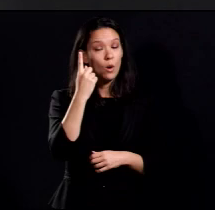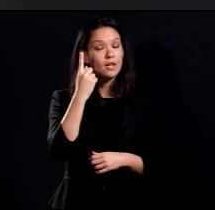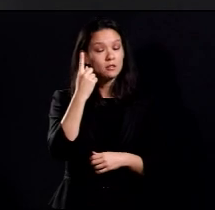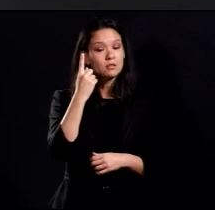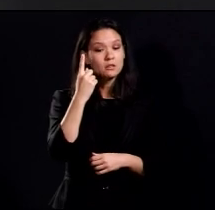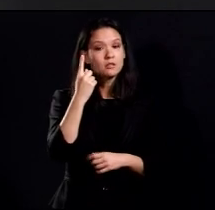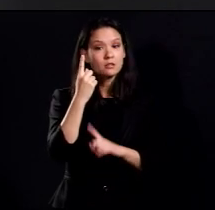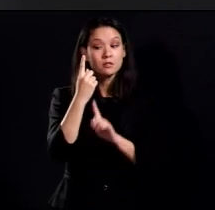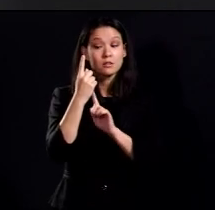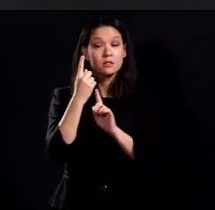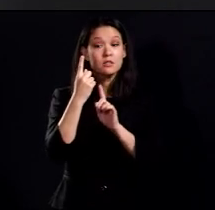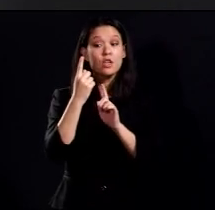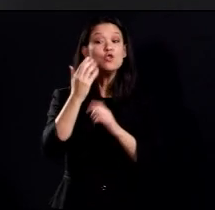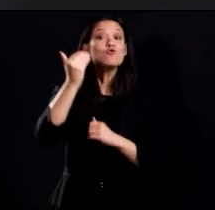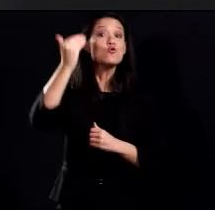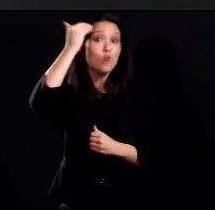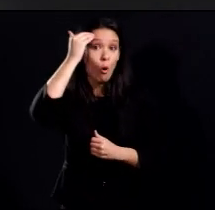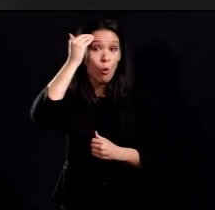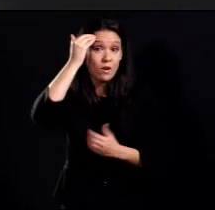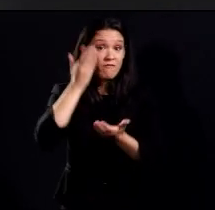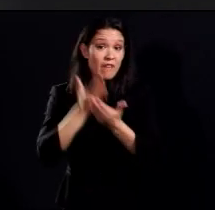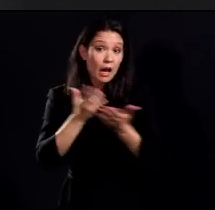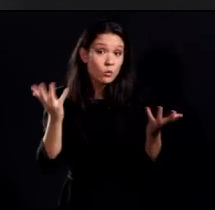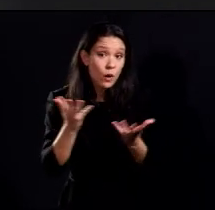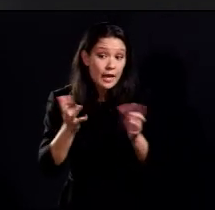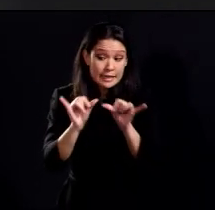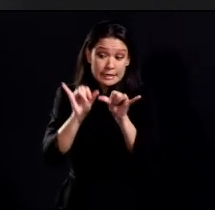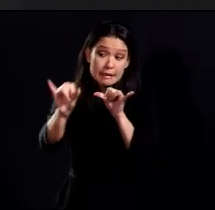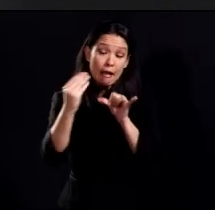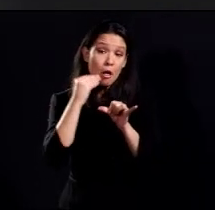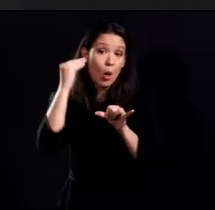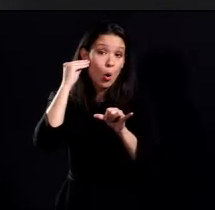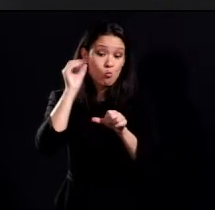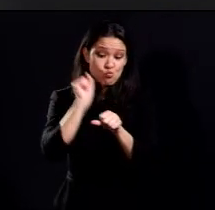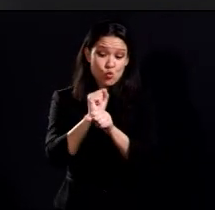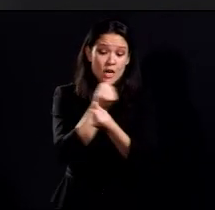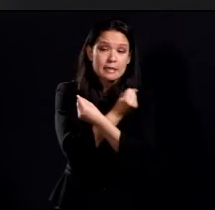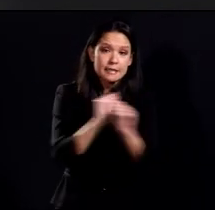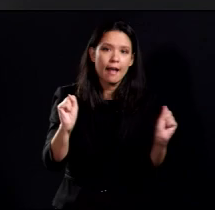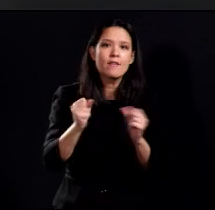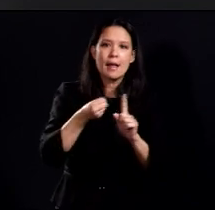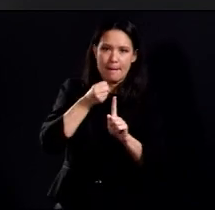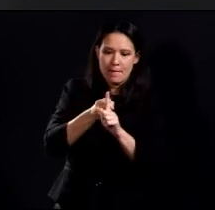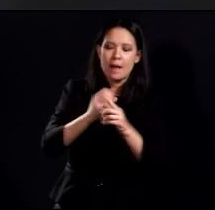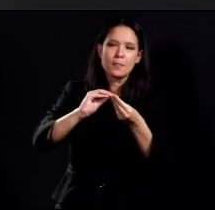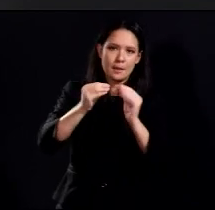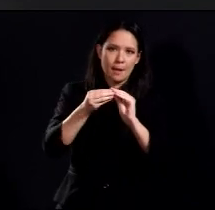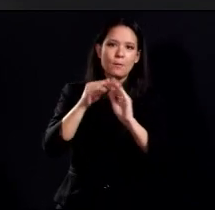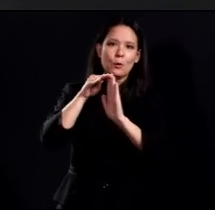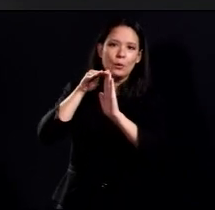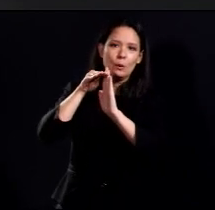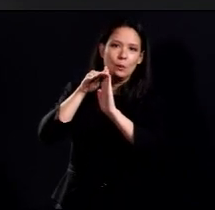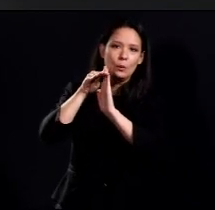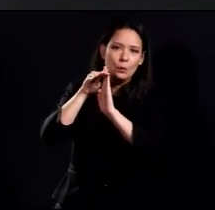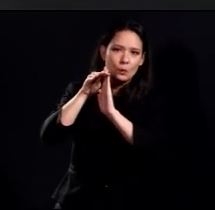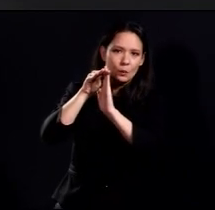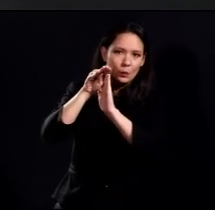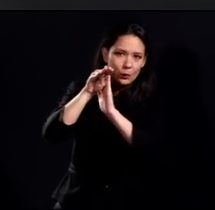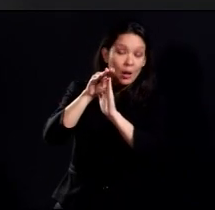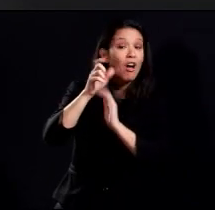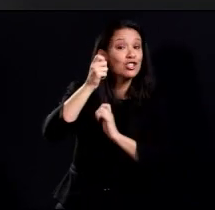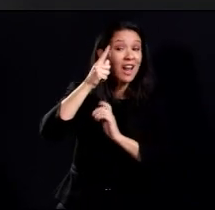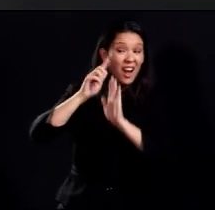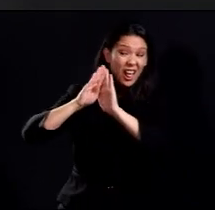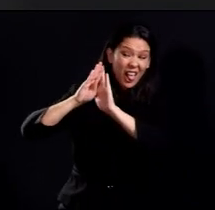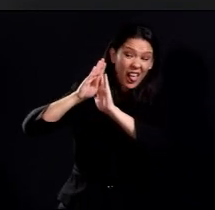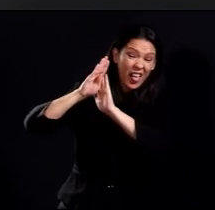is that the stay-at-home, work safe order does have an impact on the number of diseases. The hard part is not behind